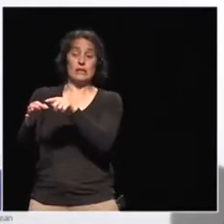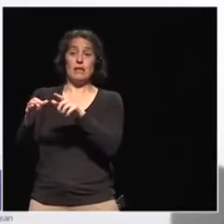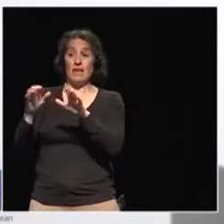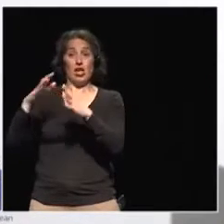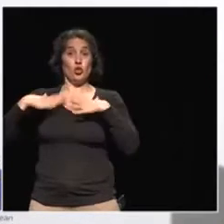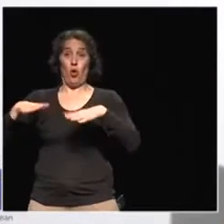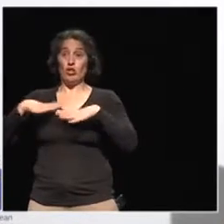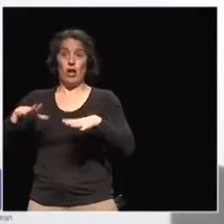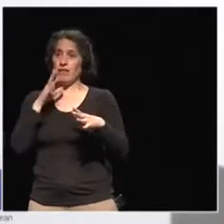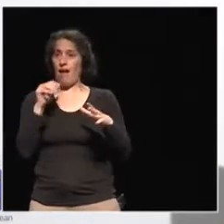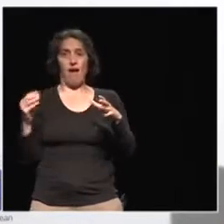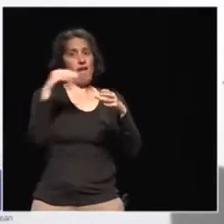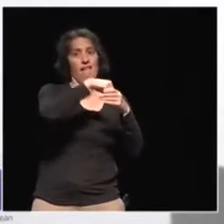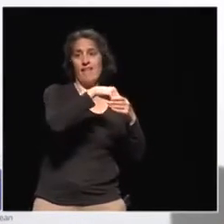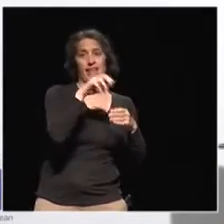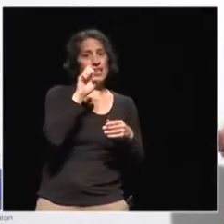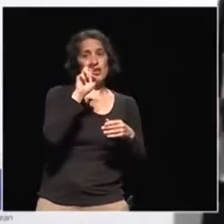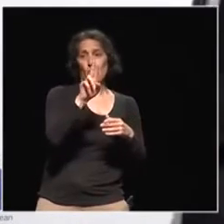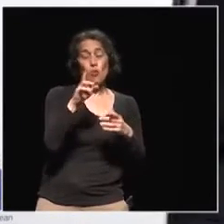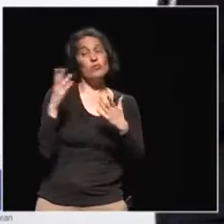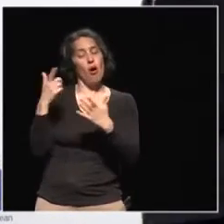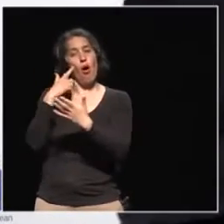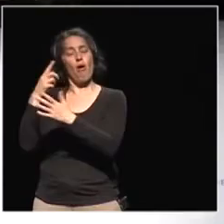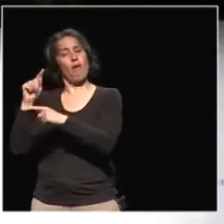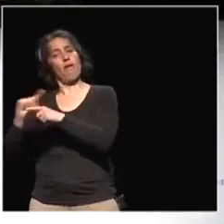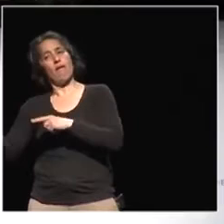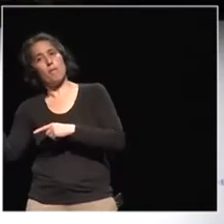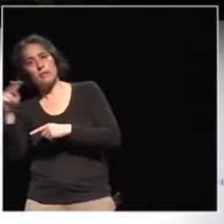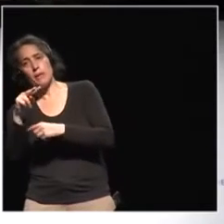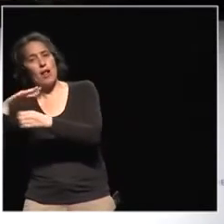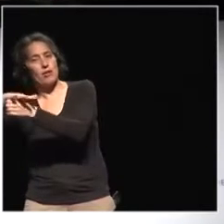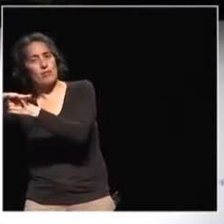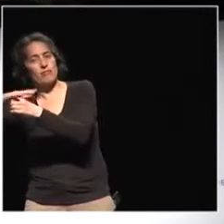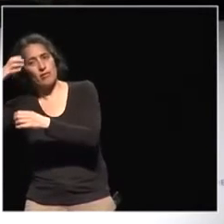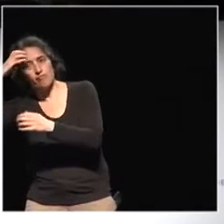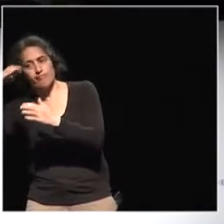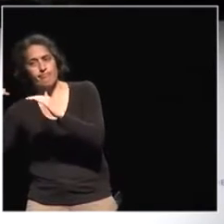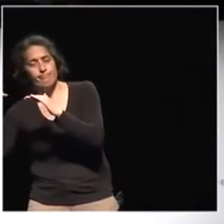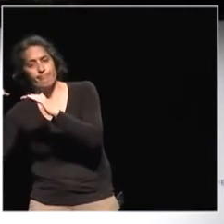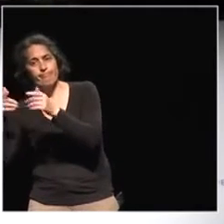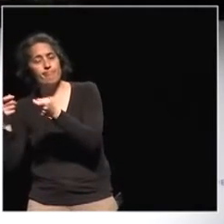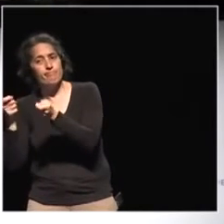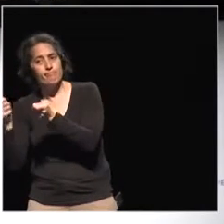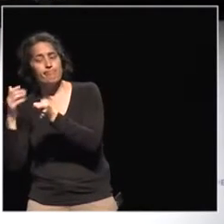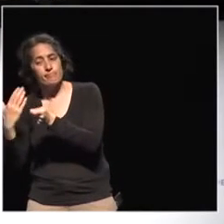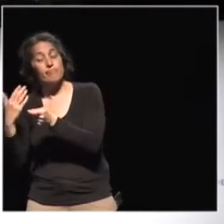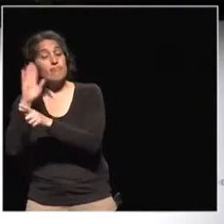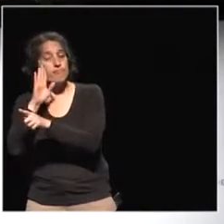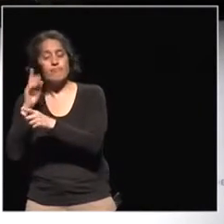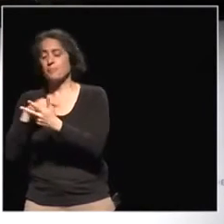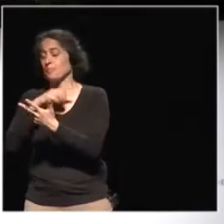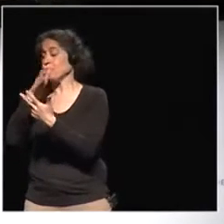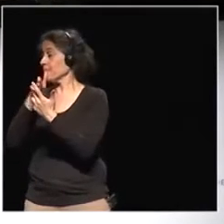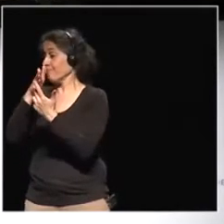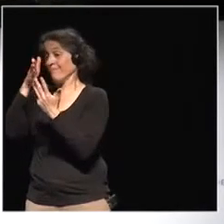country, which I think is also interesting. So thanks for being here. Rili Lappalainen, a good friend and old colleague